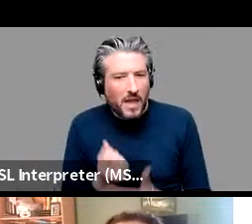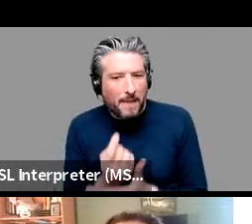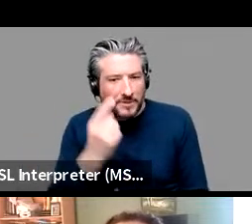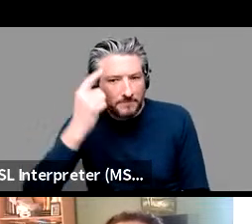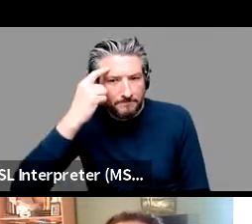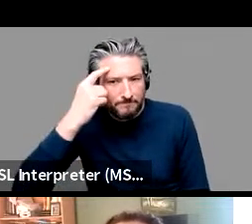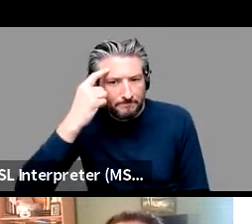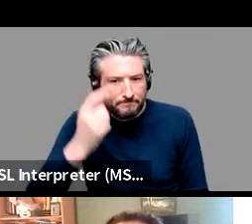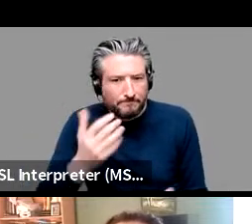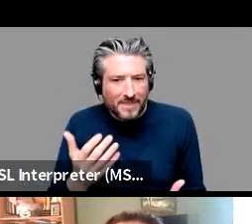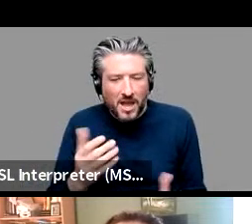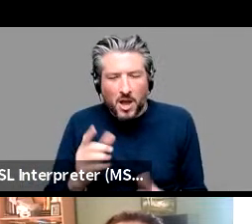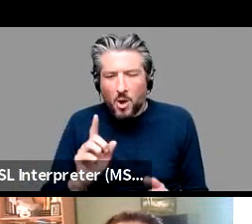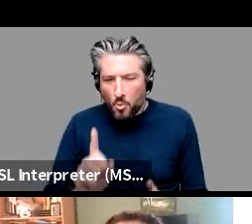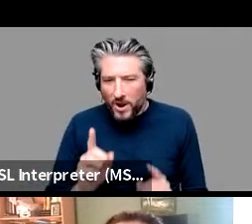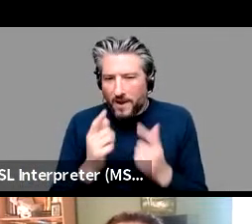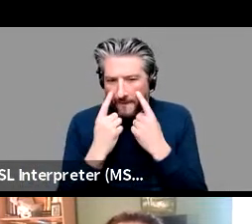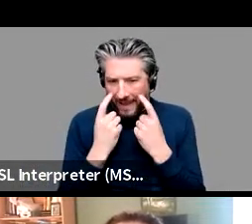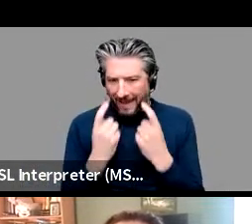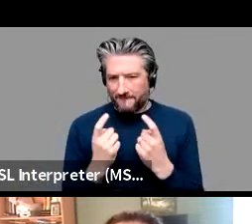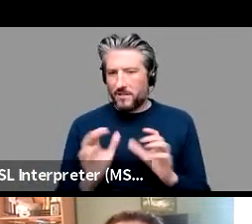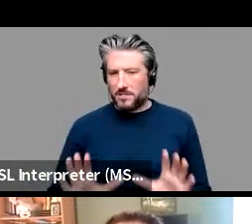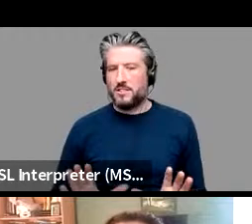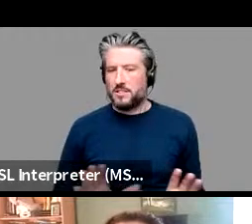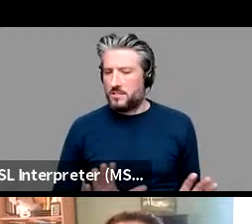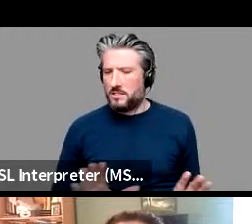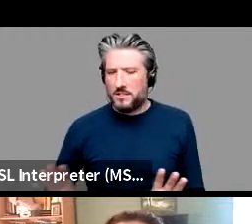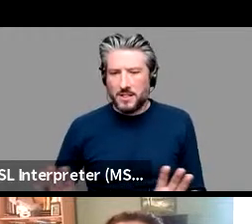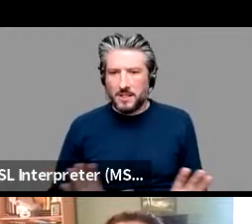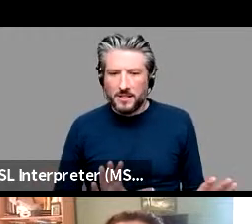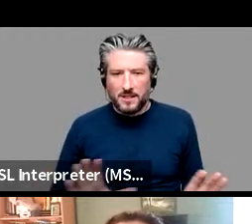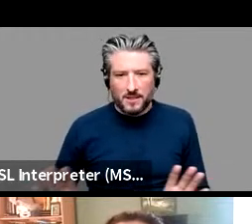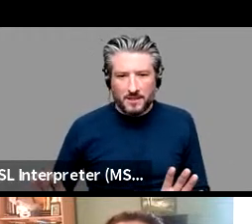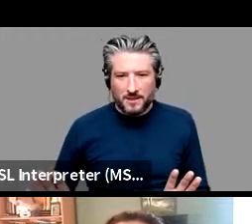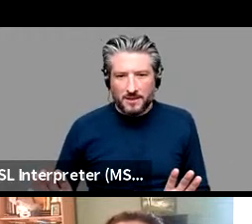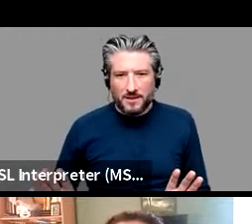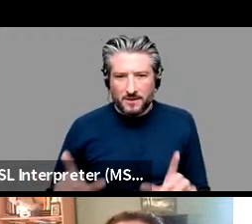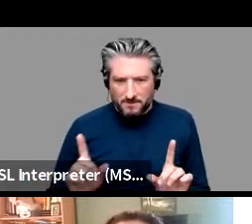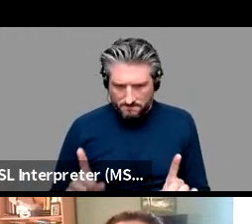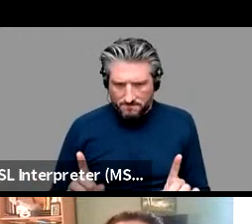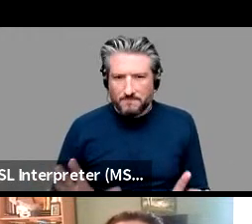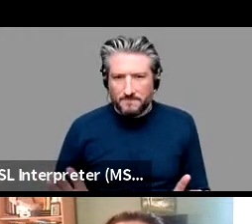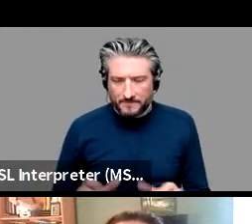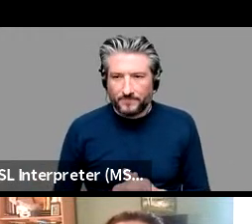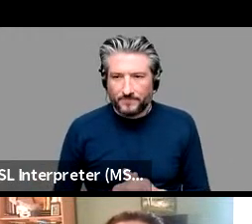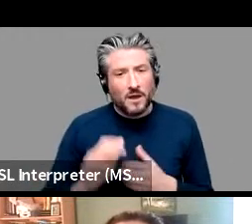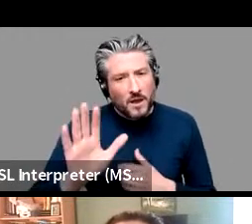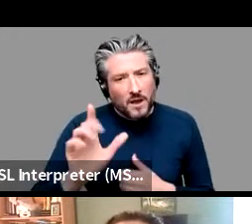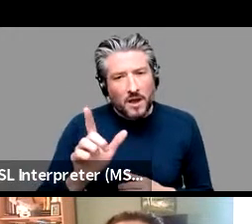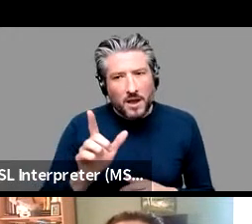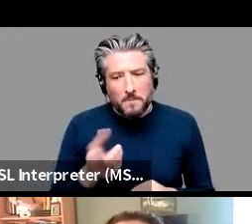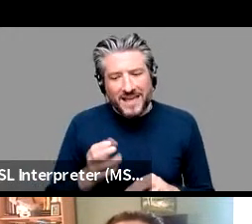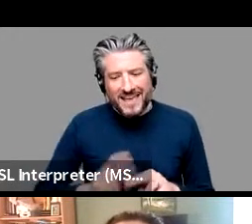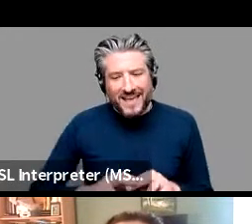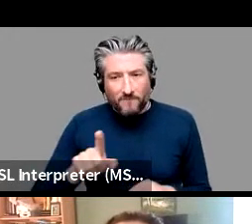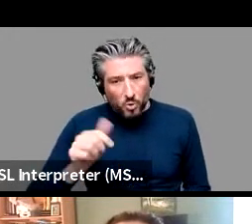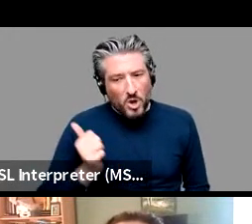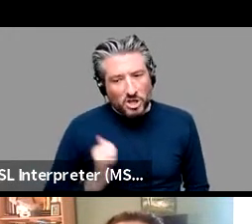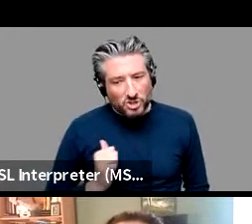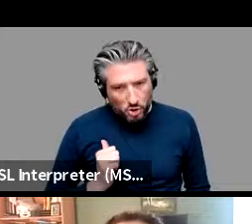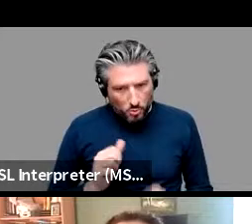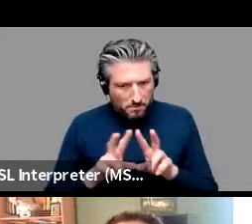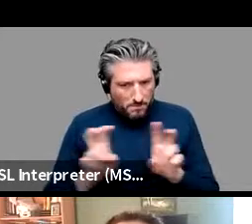very careful about but making such assumptions but but if you're assuming things like animate